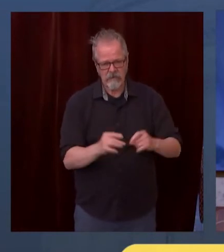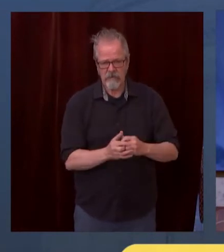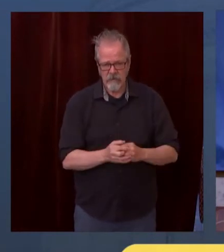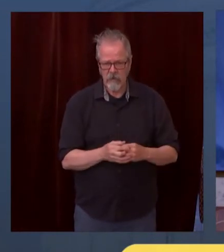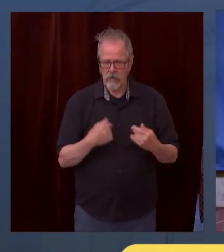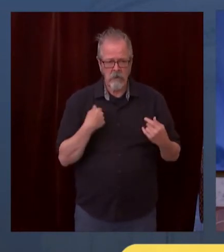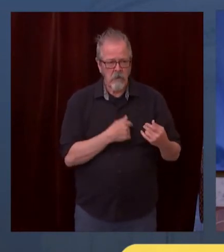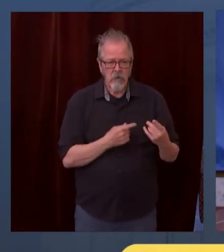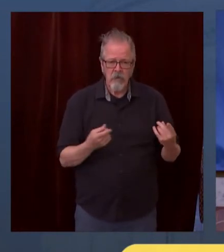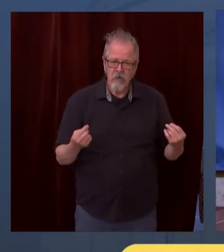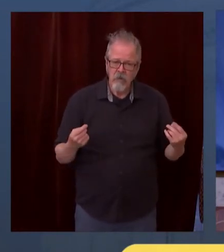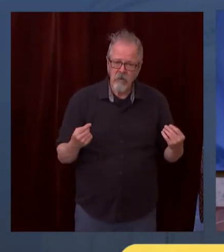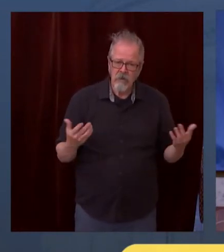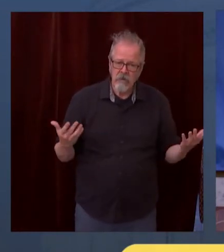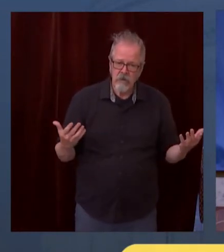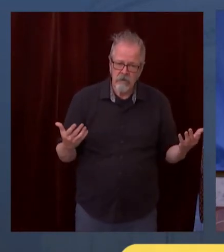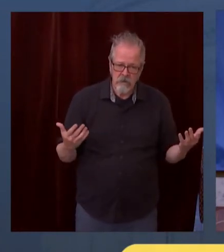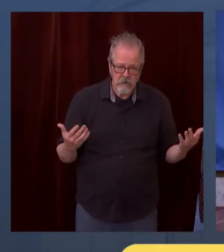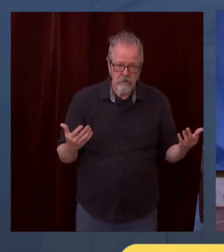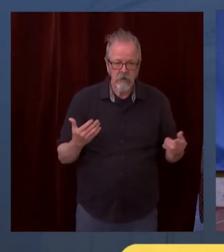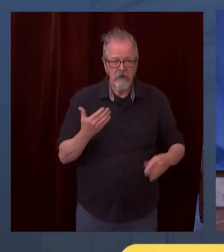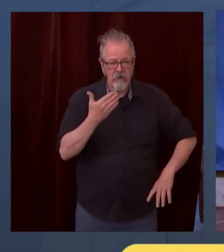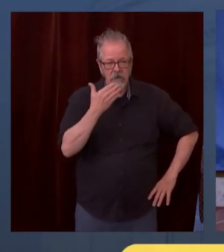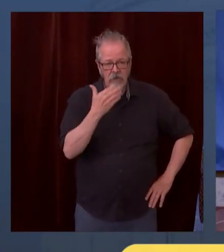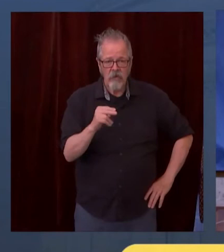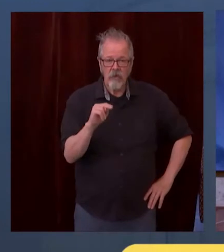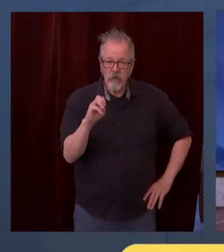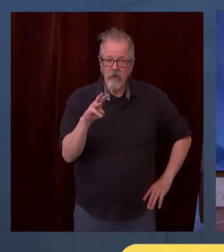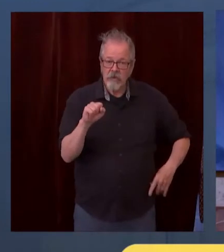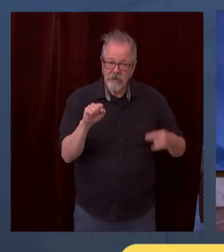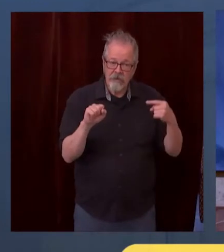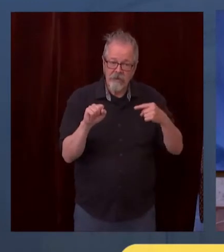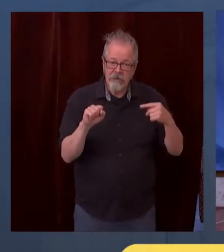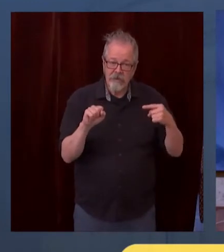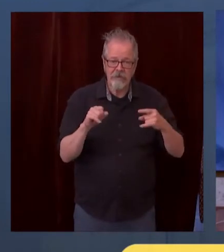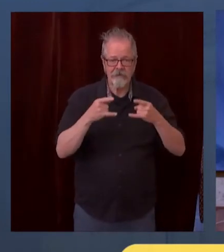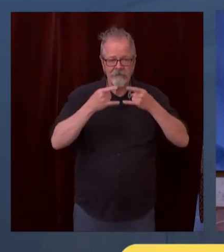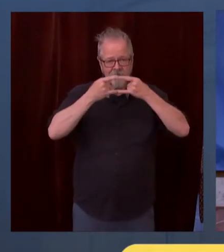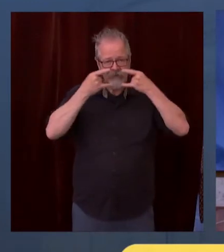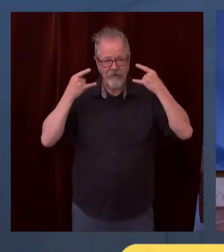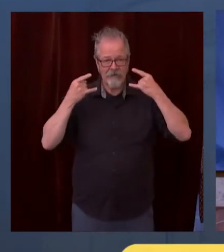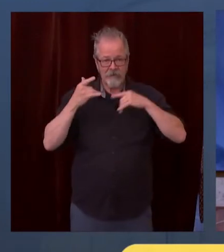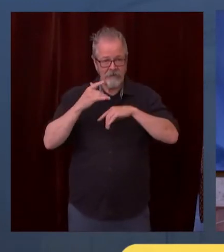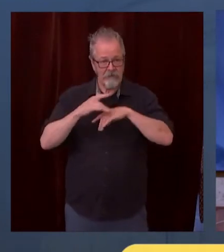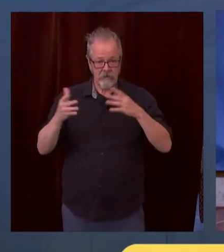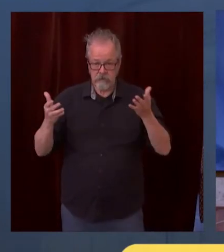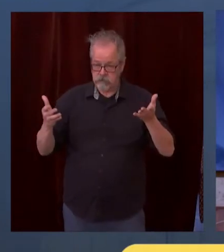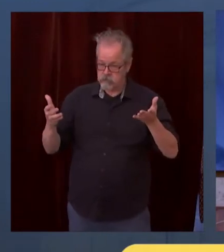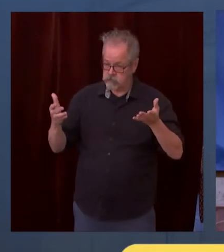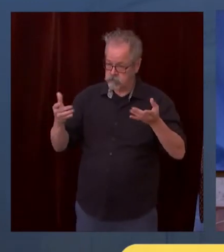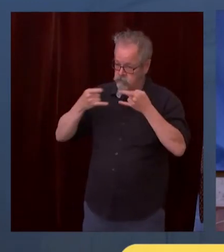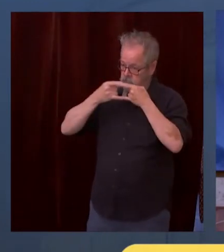we have good news. We have masks available to us to continue to use indoors with non